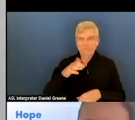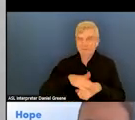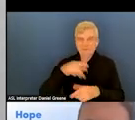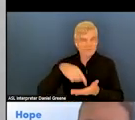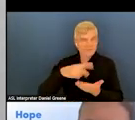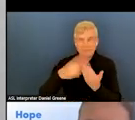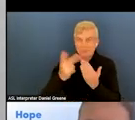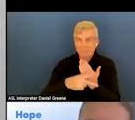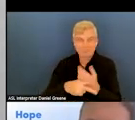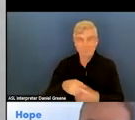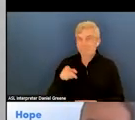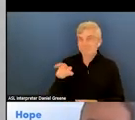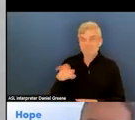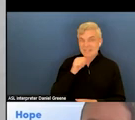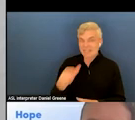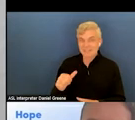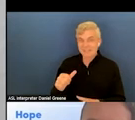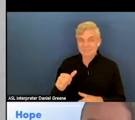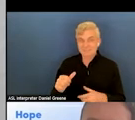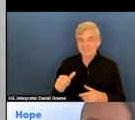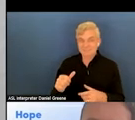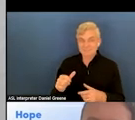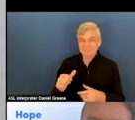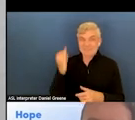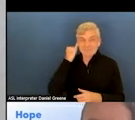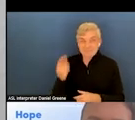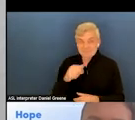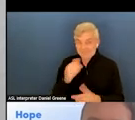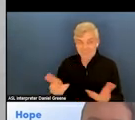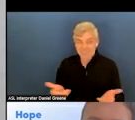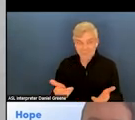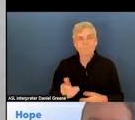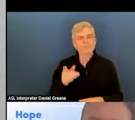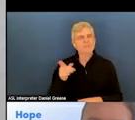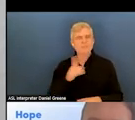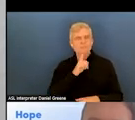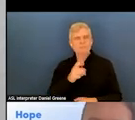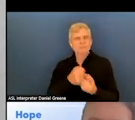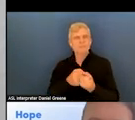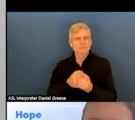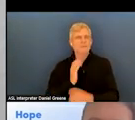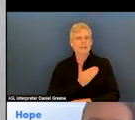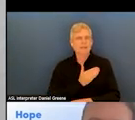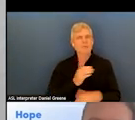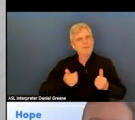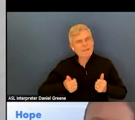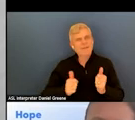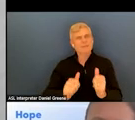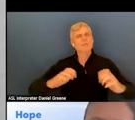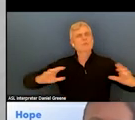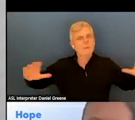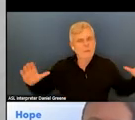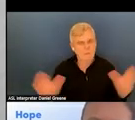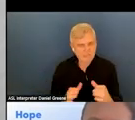She would not be here. So she's really supporting our efforts to come together. I think it'll fit, like, a puzzle piece